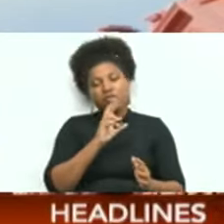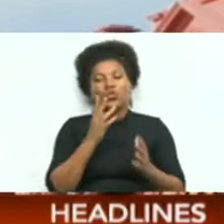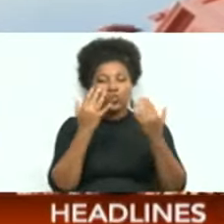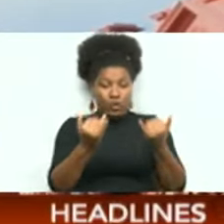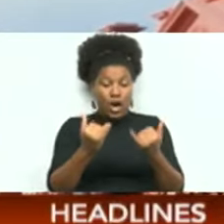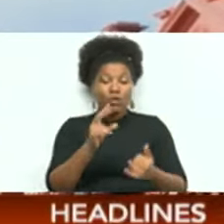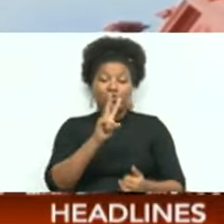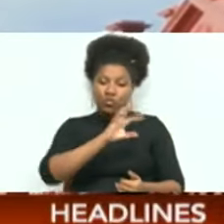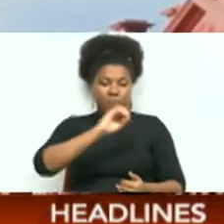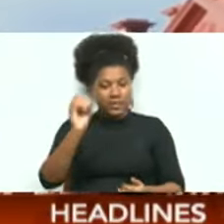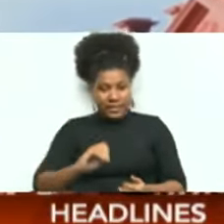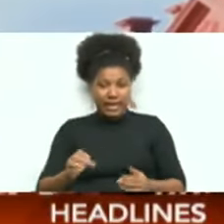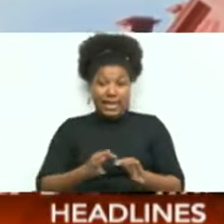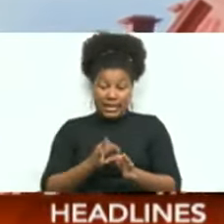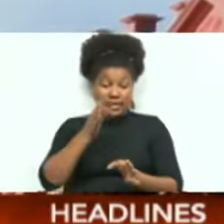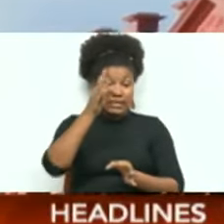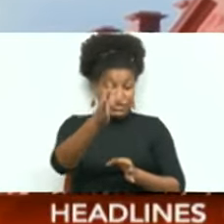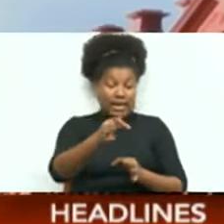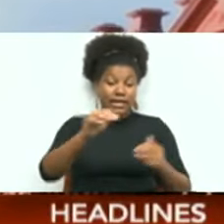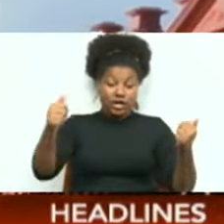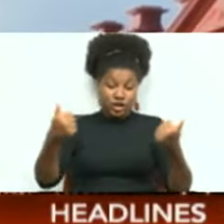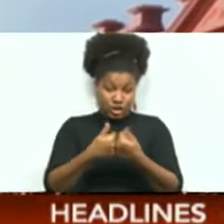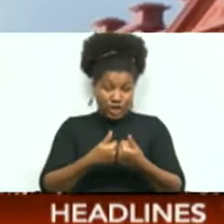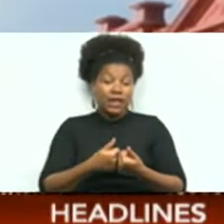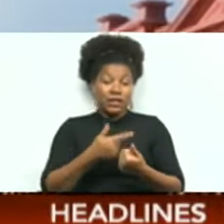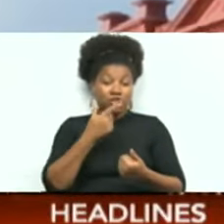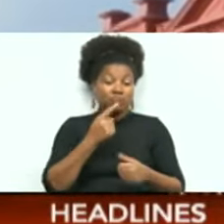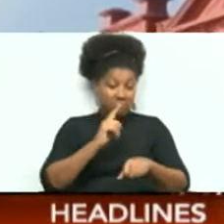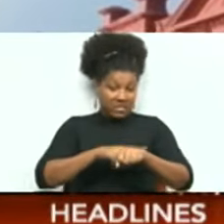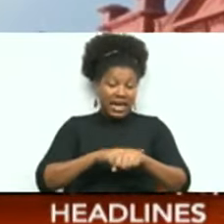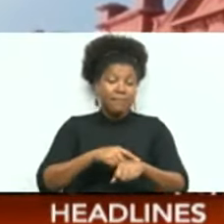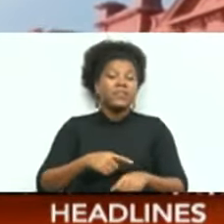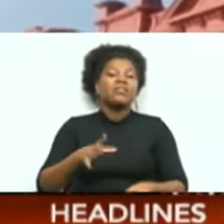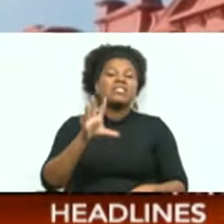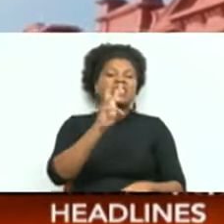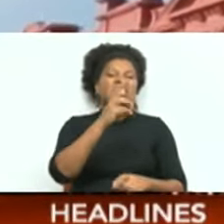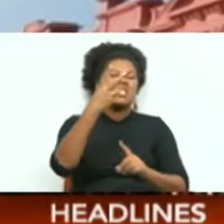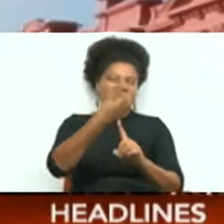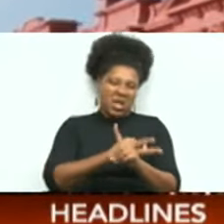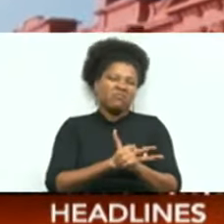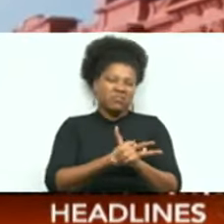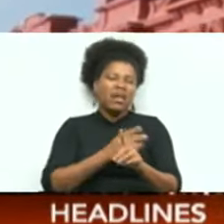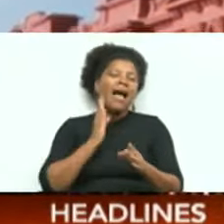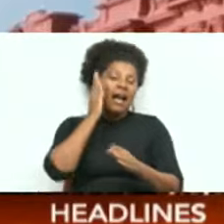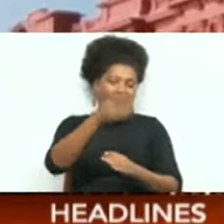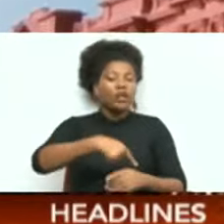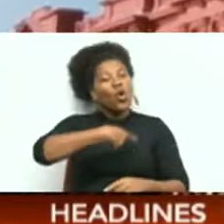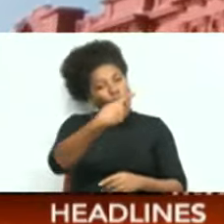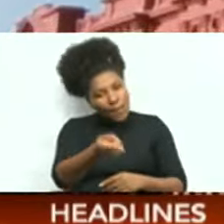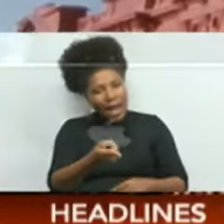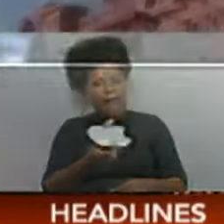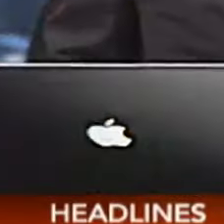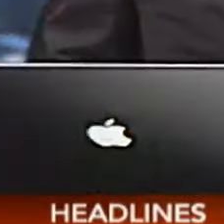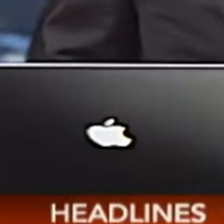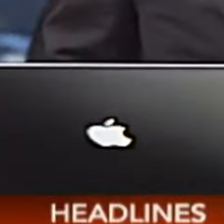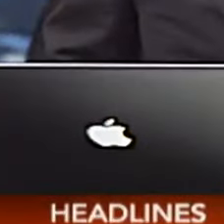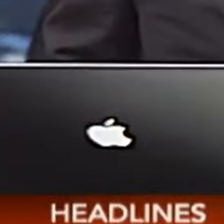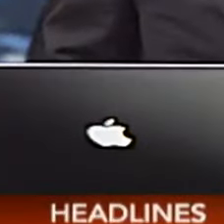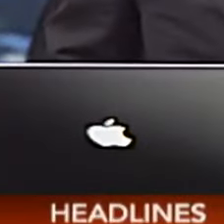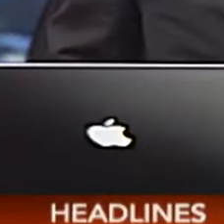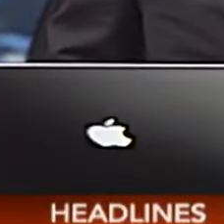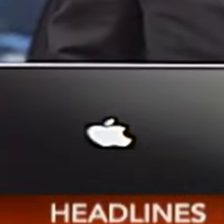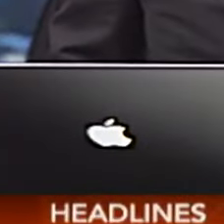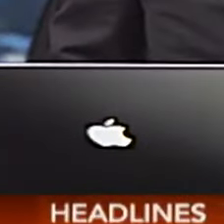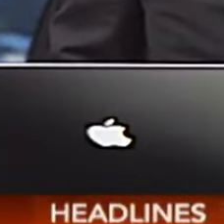period to annual rental values from 30 days to six months. Akash Samaru, CNC3 News. In